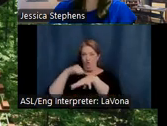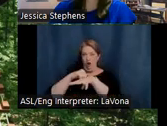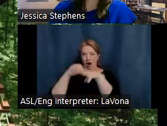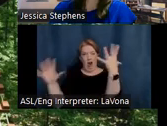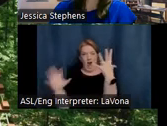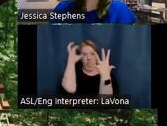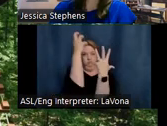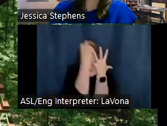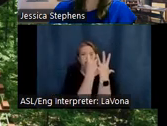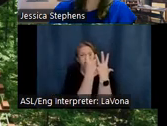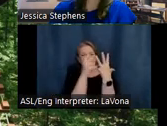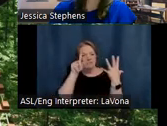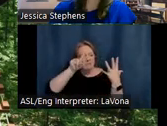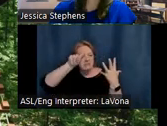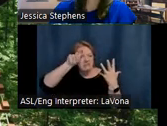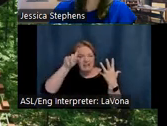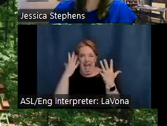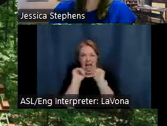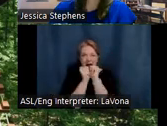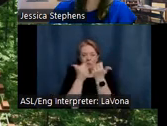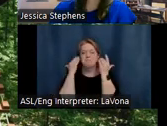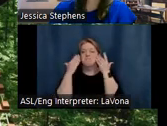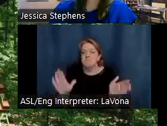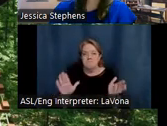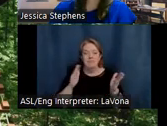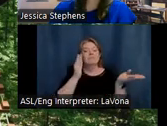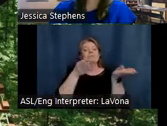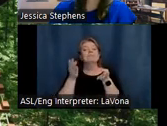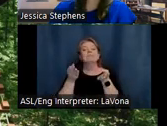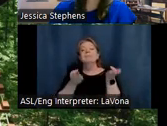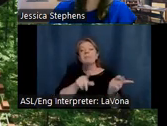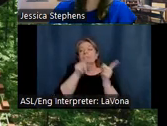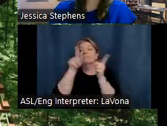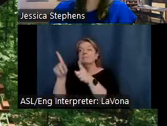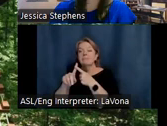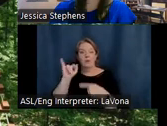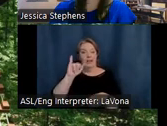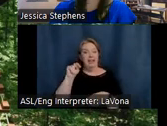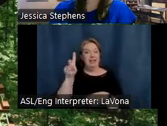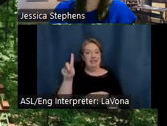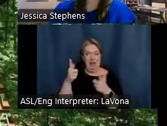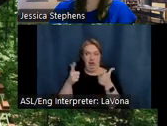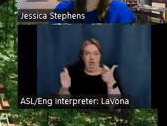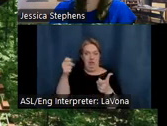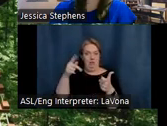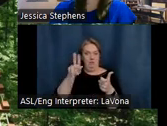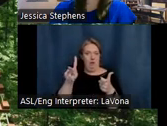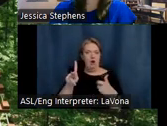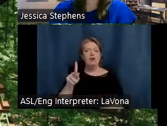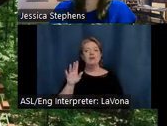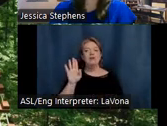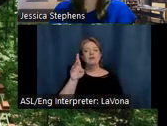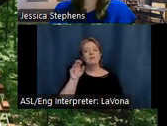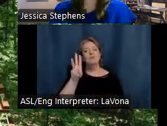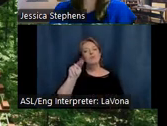consider spending time in Indiana's largest park, Brown County State Park, a traditional fall color